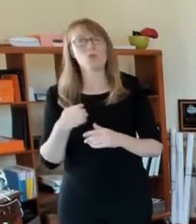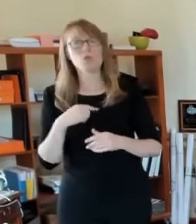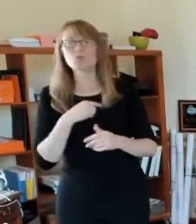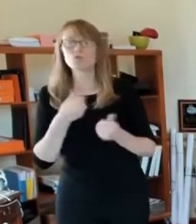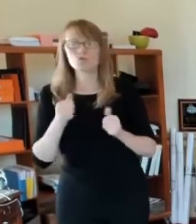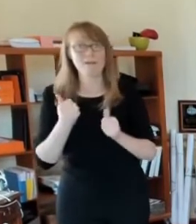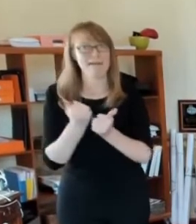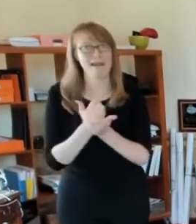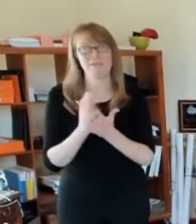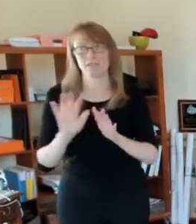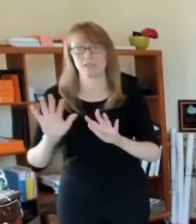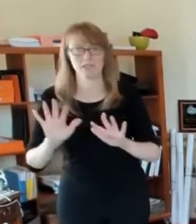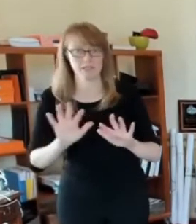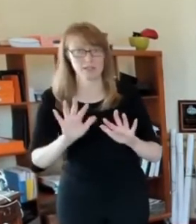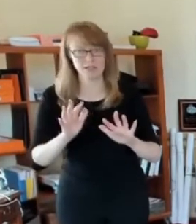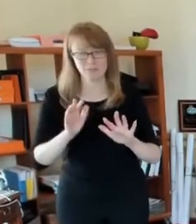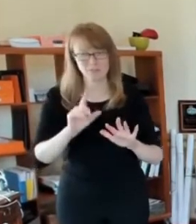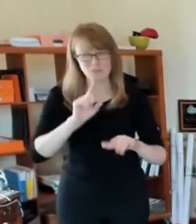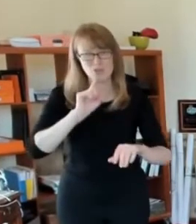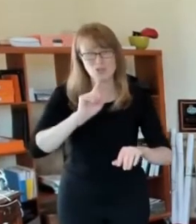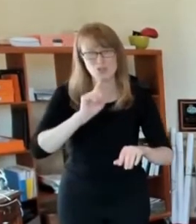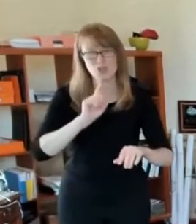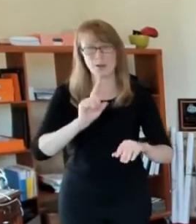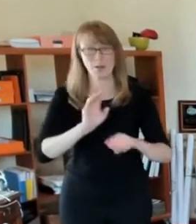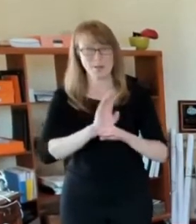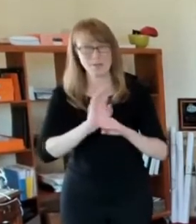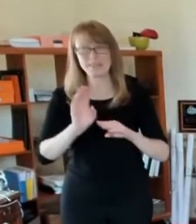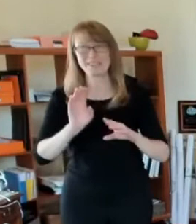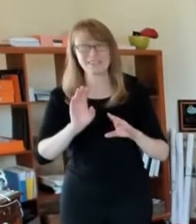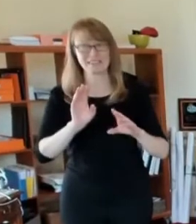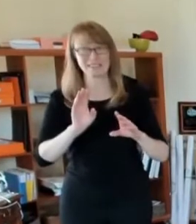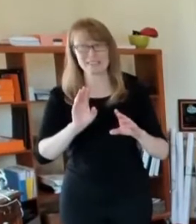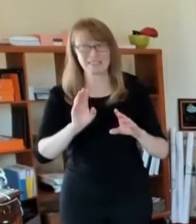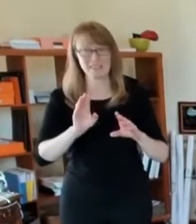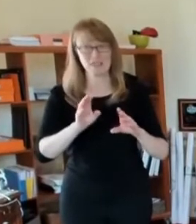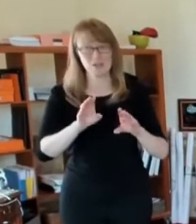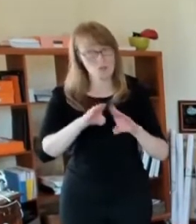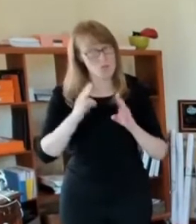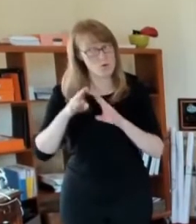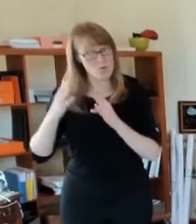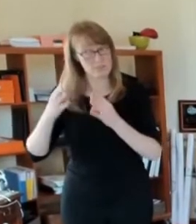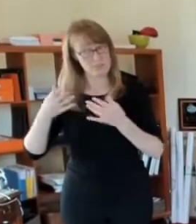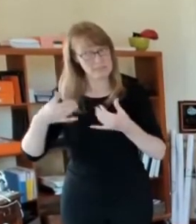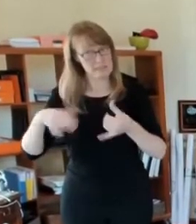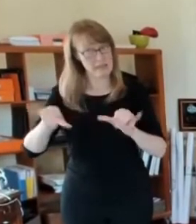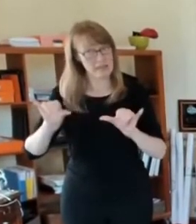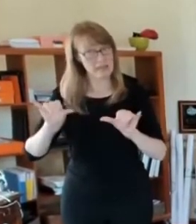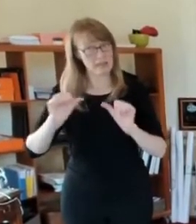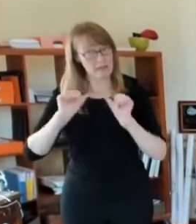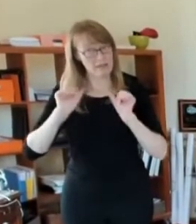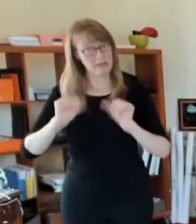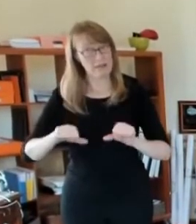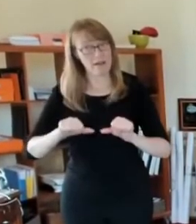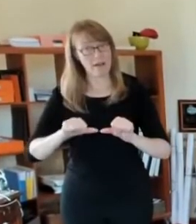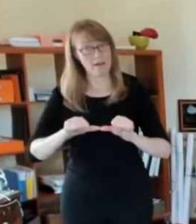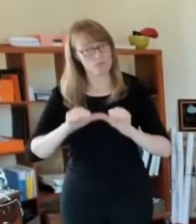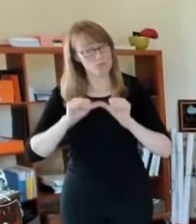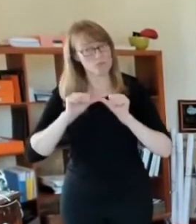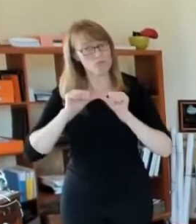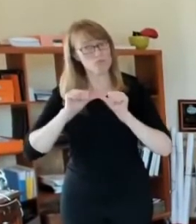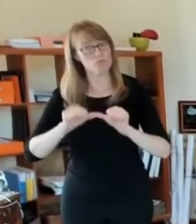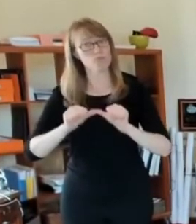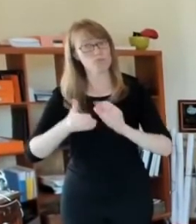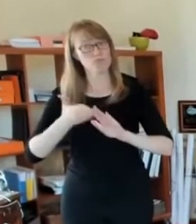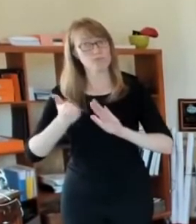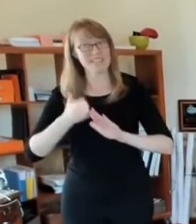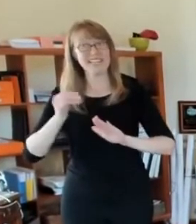back on reopening because we know that if we do have to pull back on